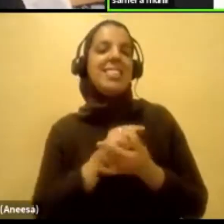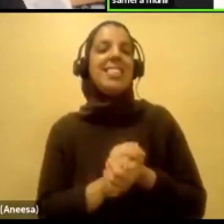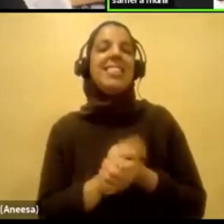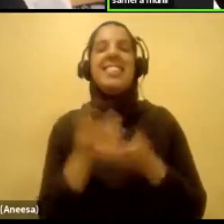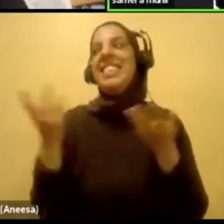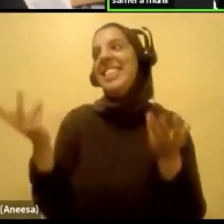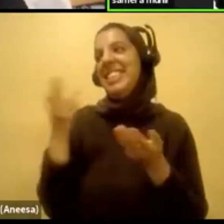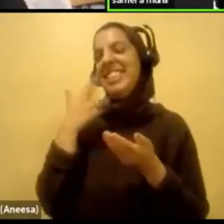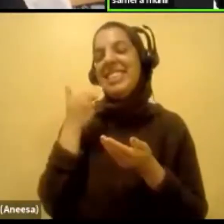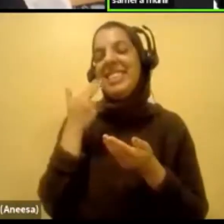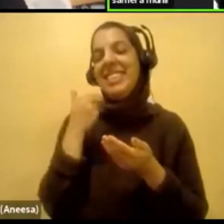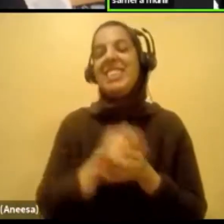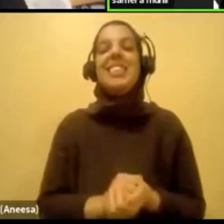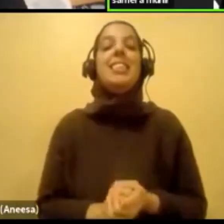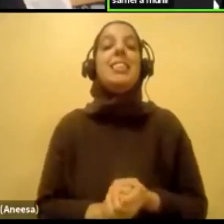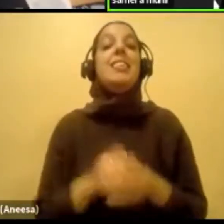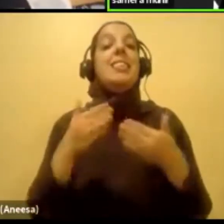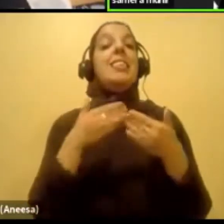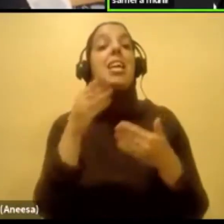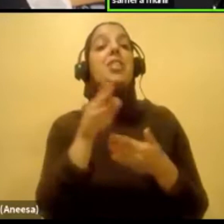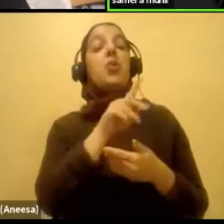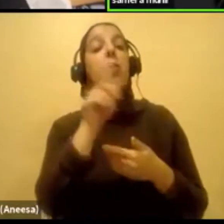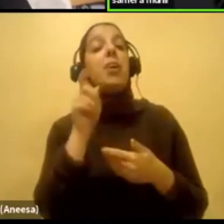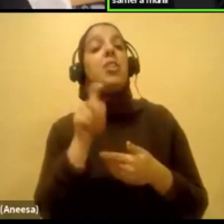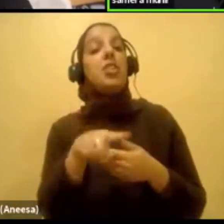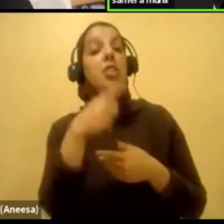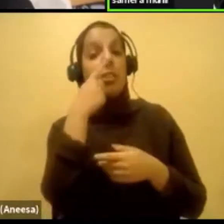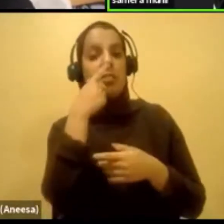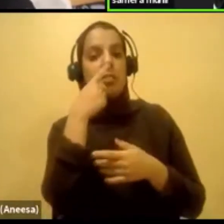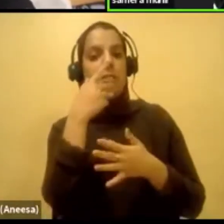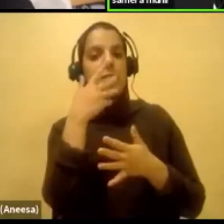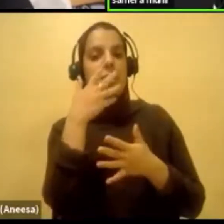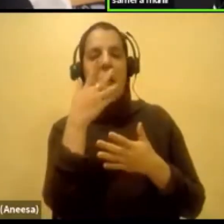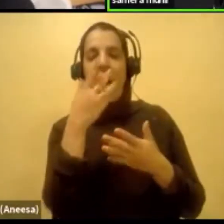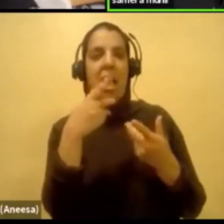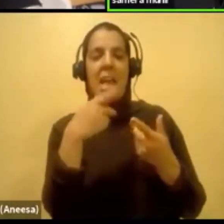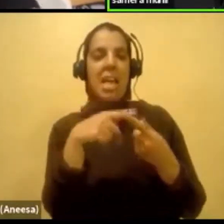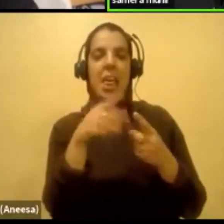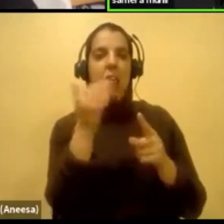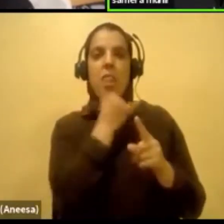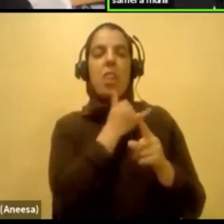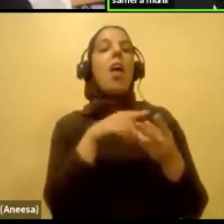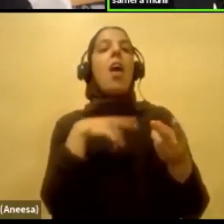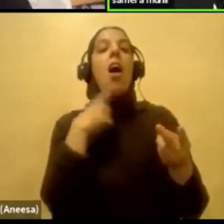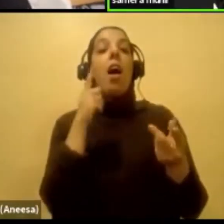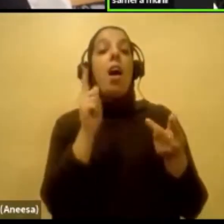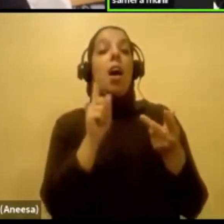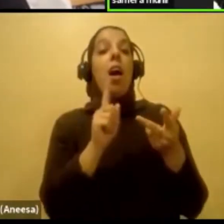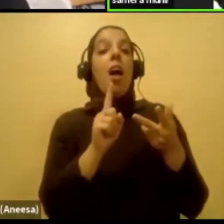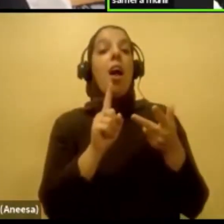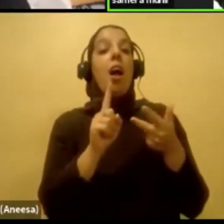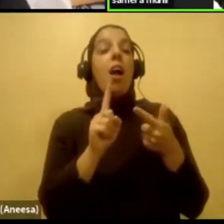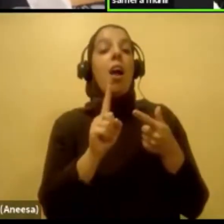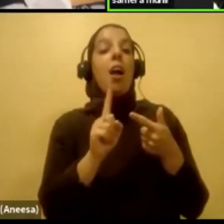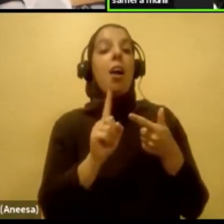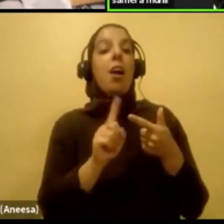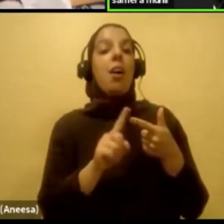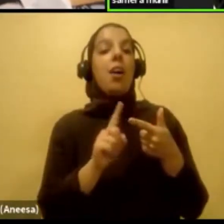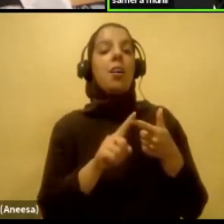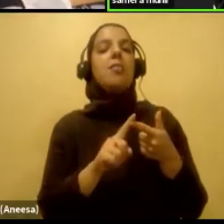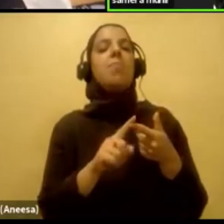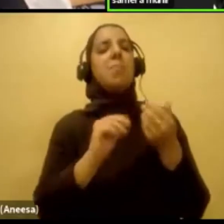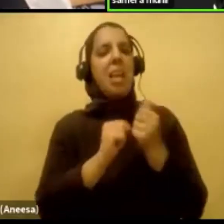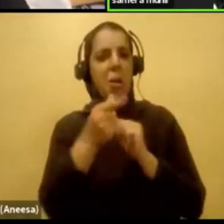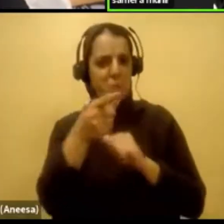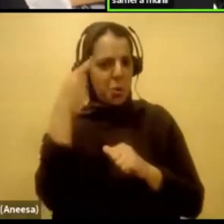Next question is, can you share some of your Oh, no, that's the same question. Sorry. How do you think racism